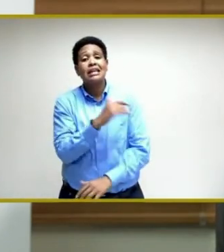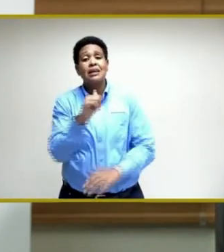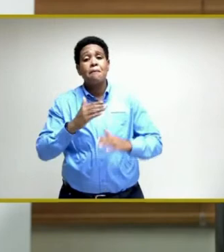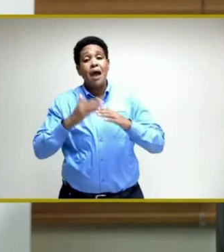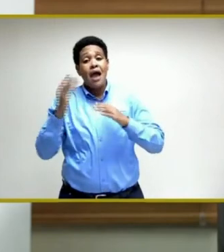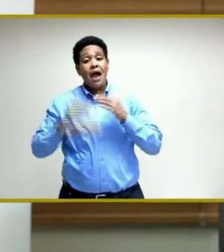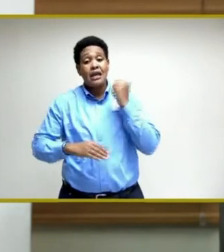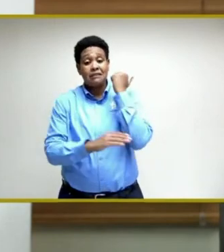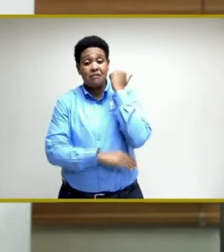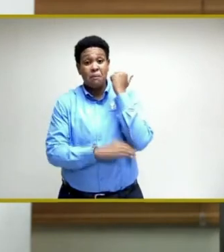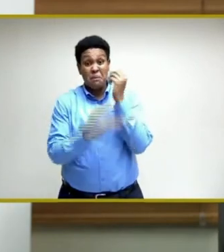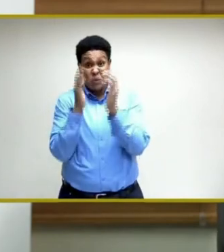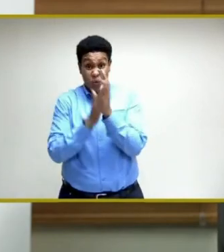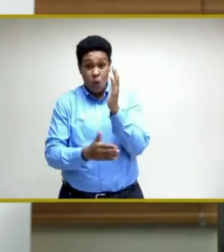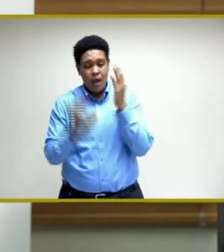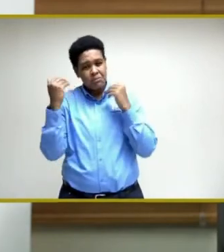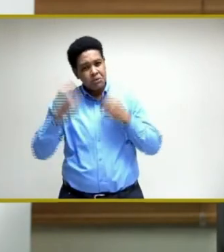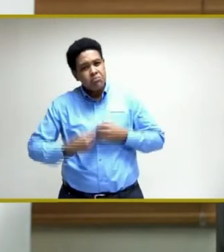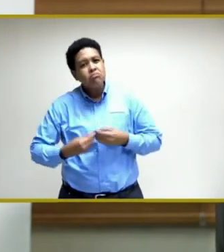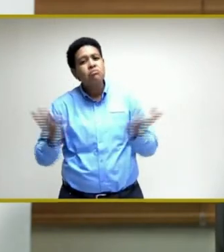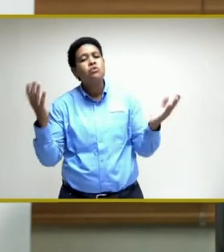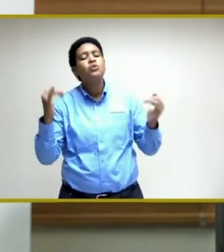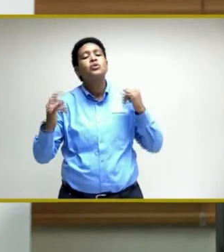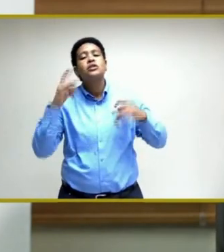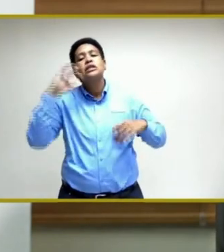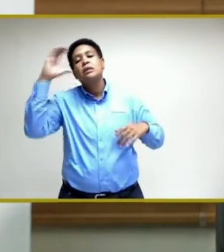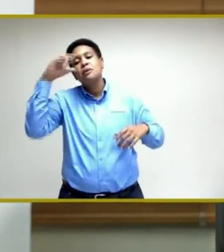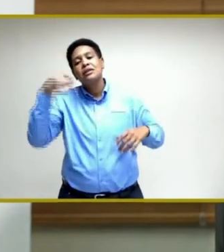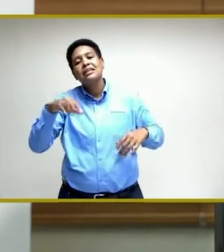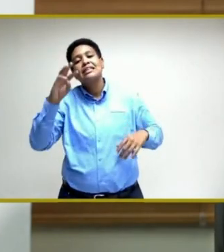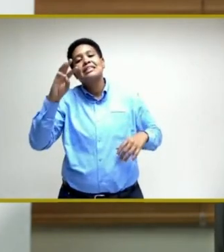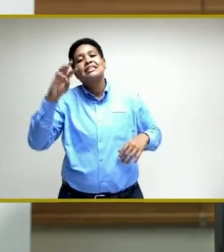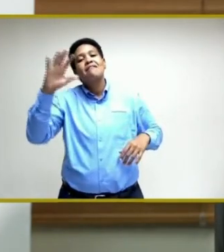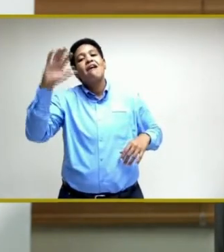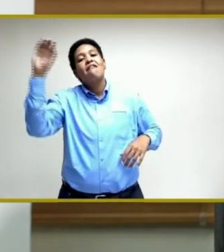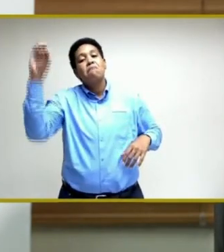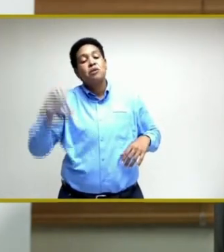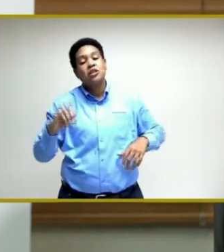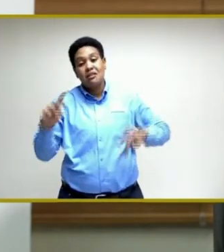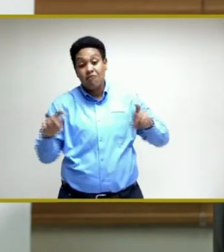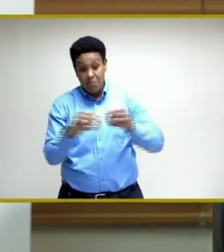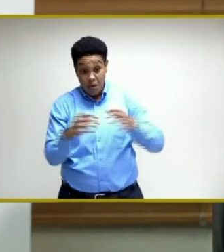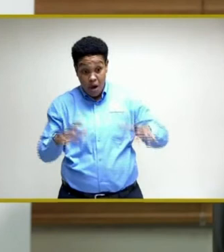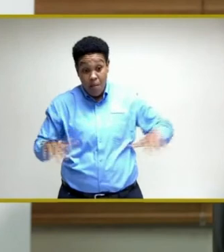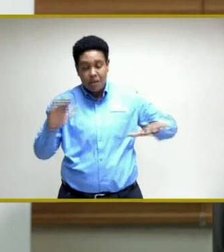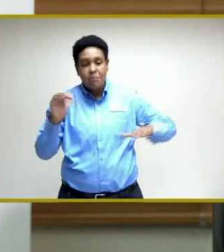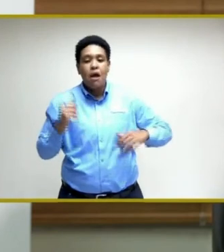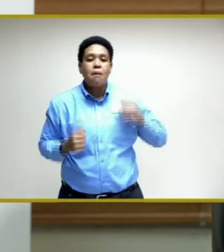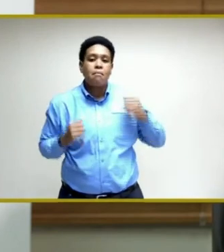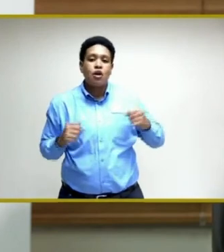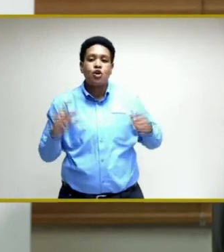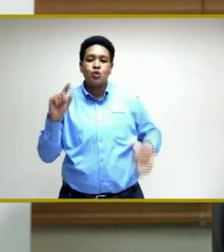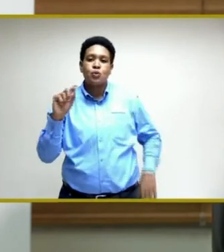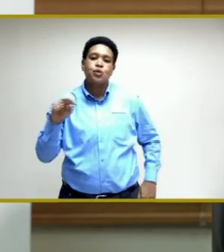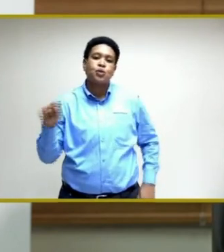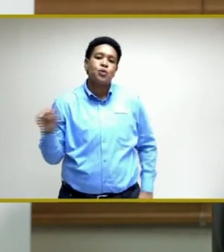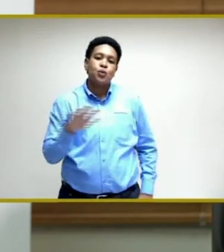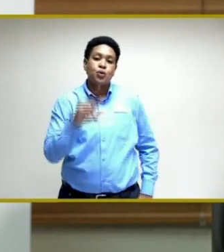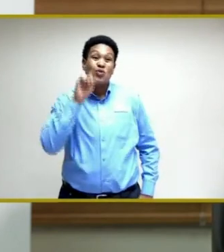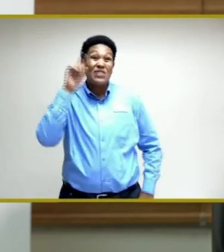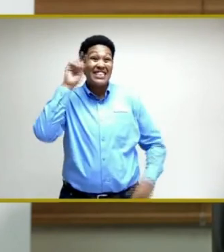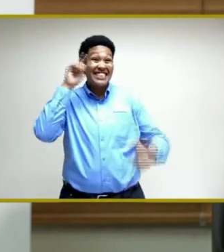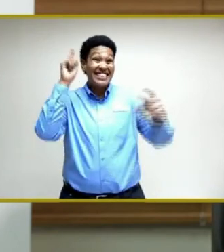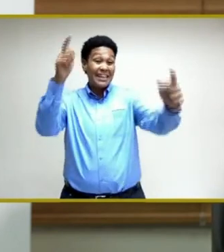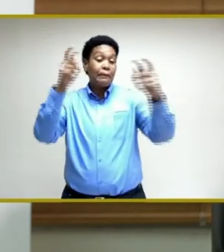end of September, which would be in pursuit of this 65% of population by March 2022. It's an ambitious